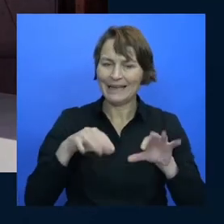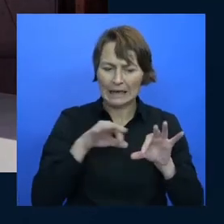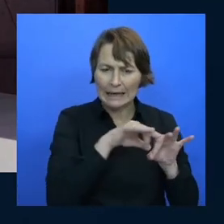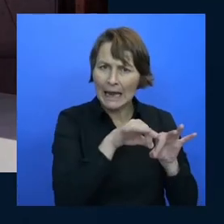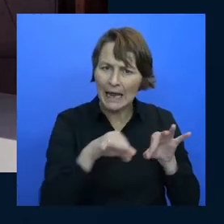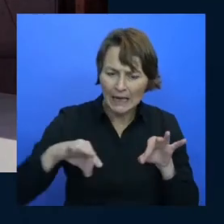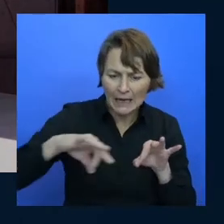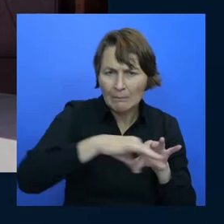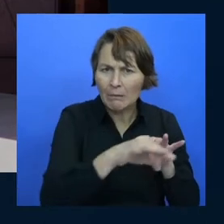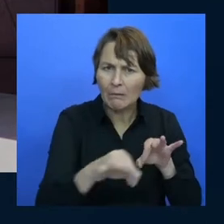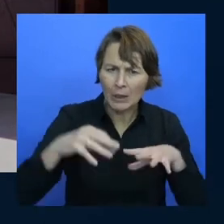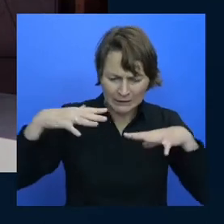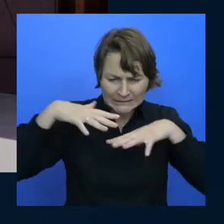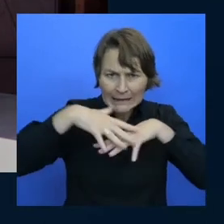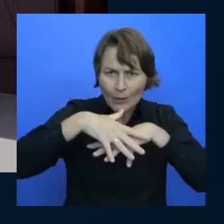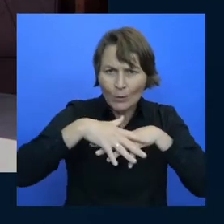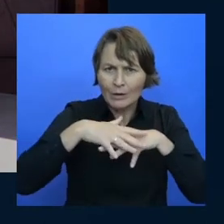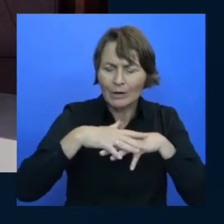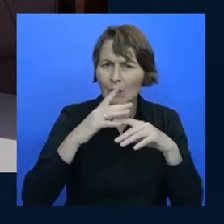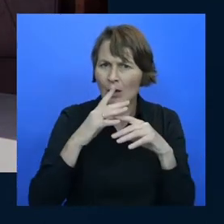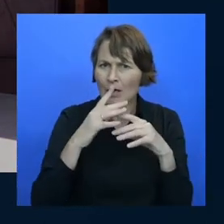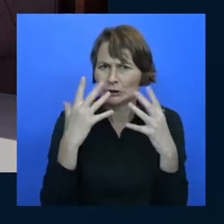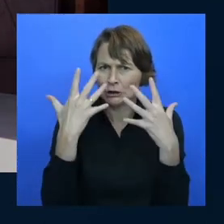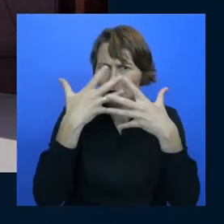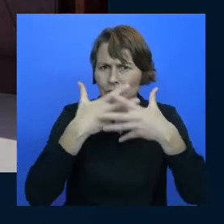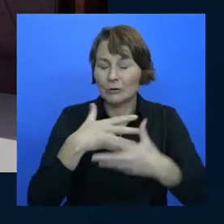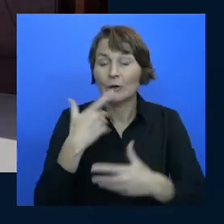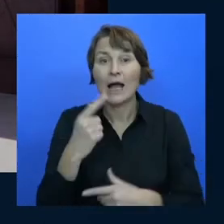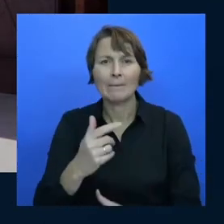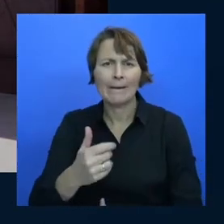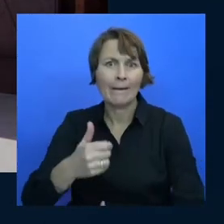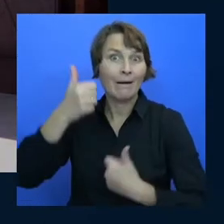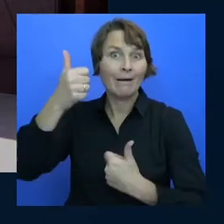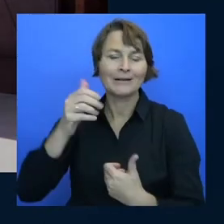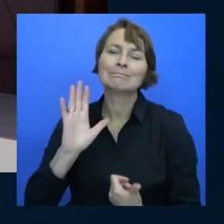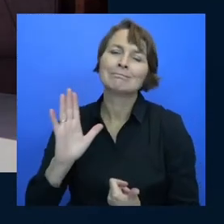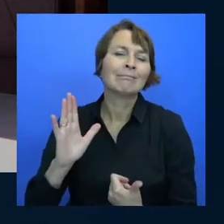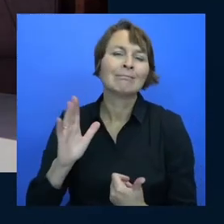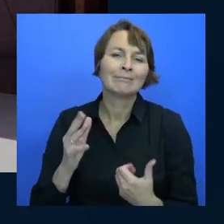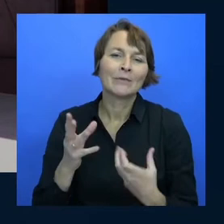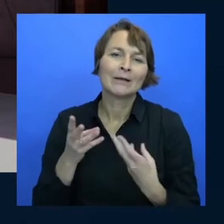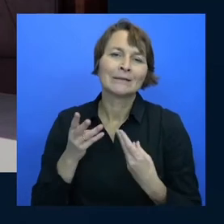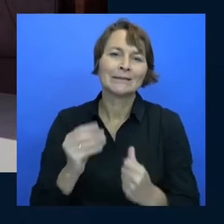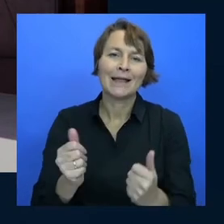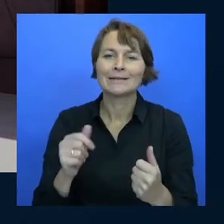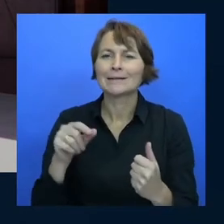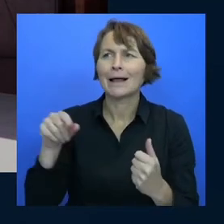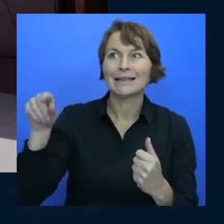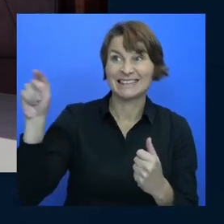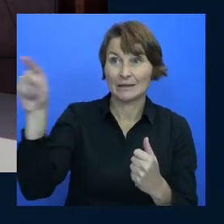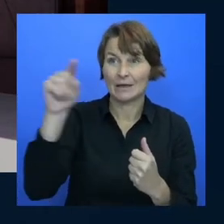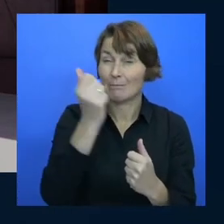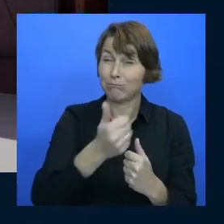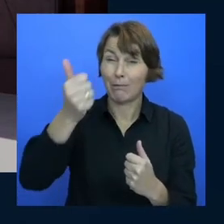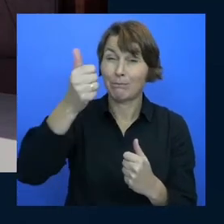sophistication I'm not that that good certainly I don't have the skills of of a Hank or some other folks that are so good at